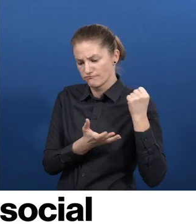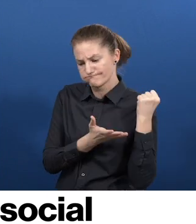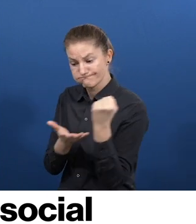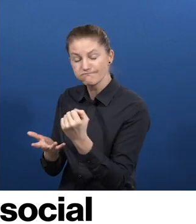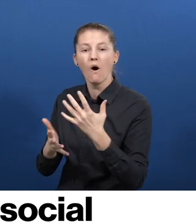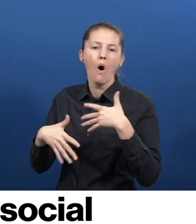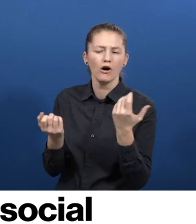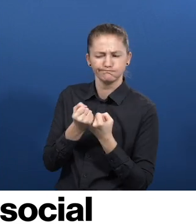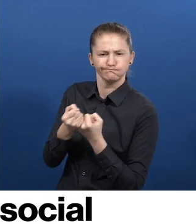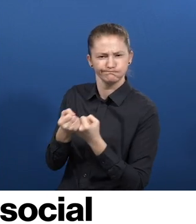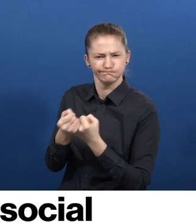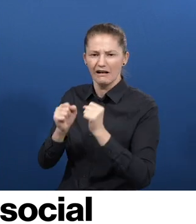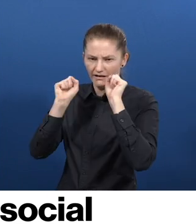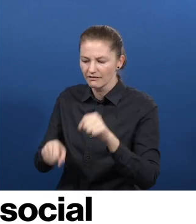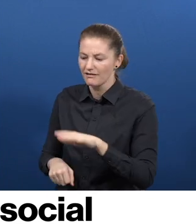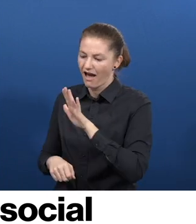impact of their innovation.